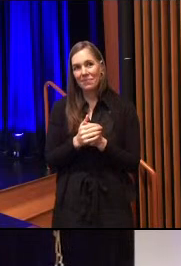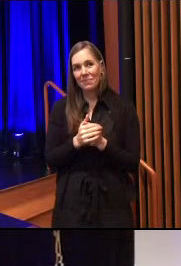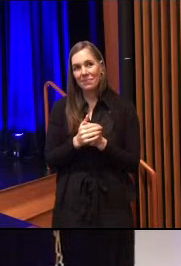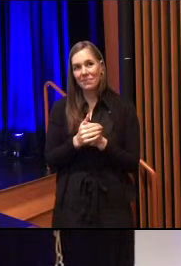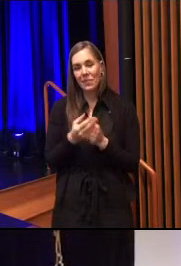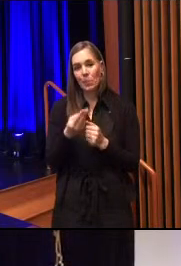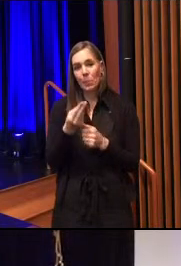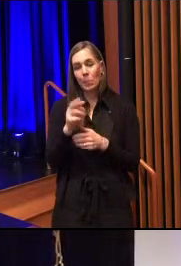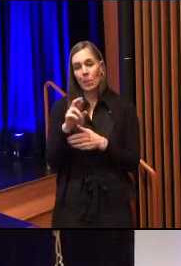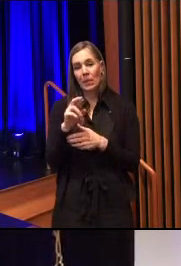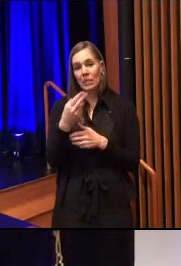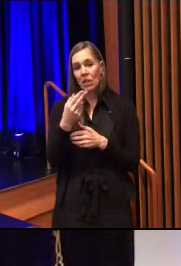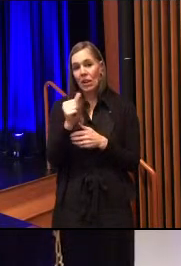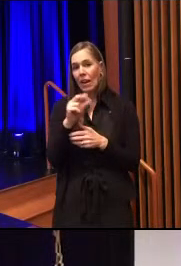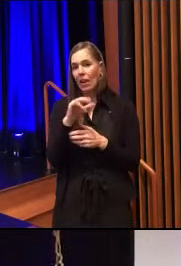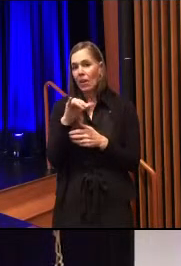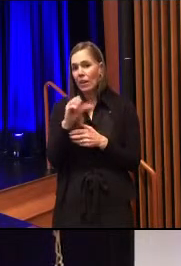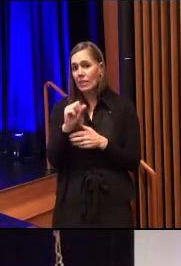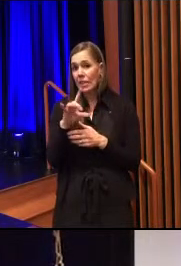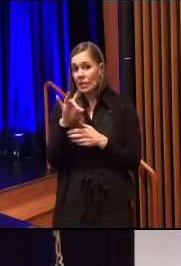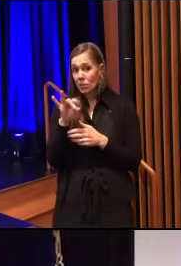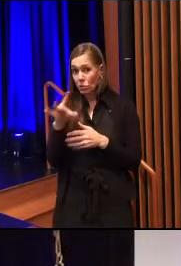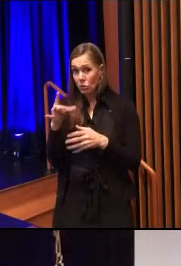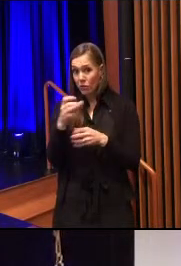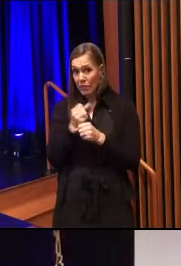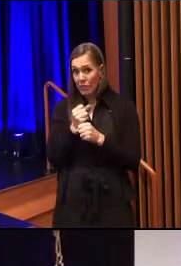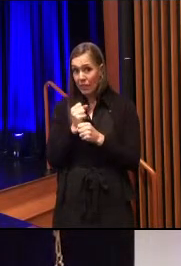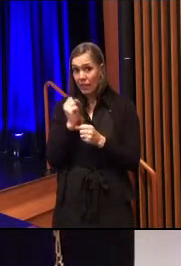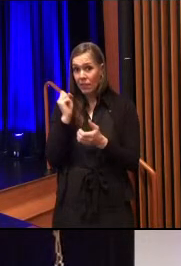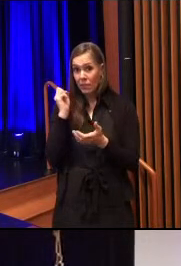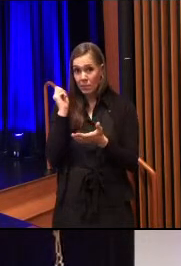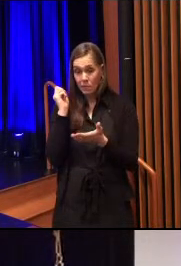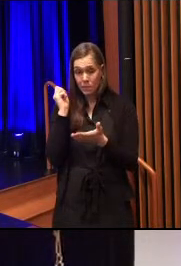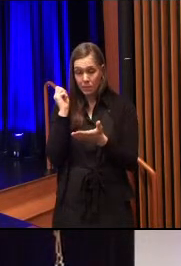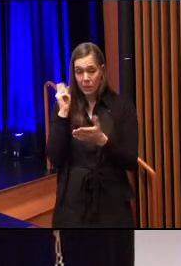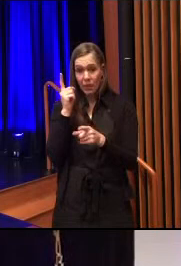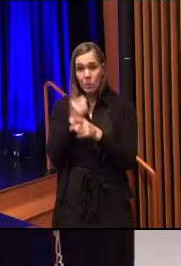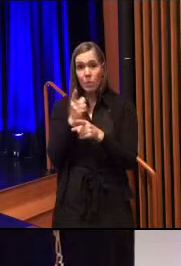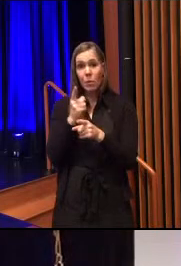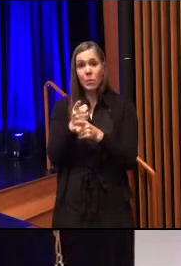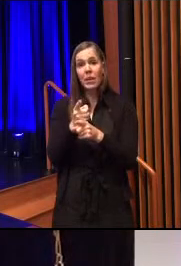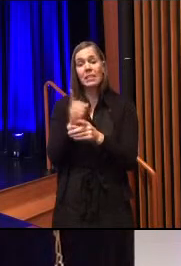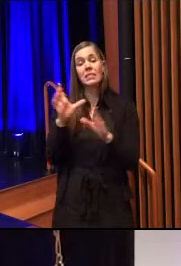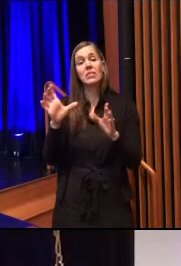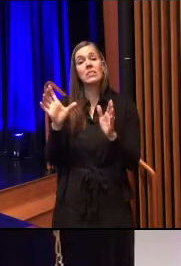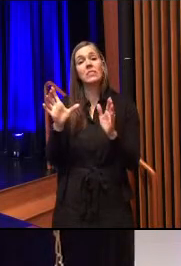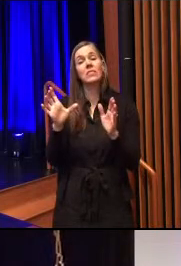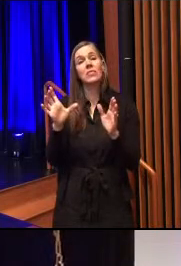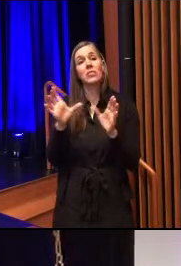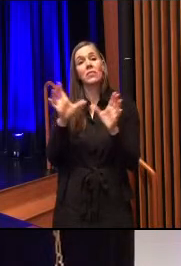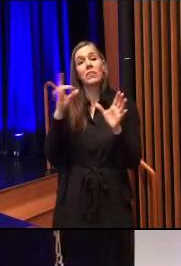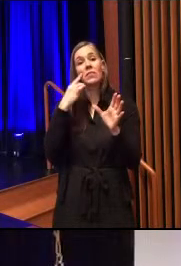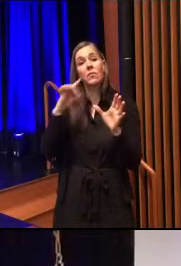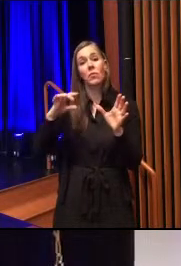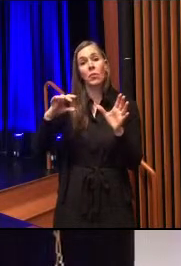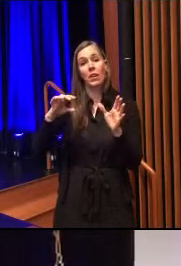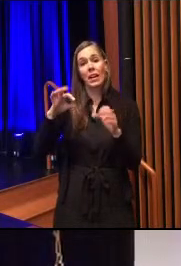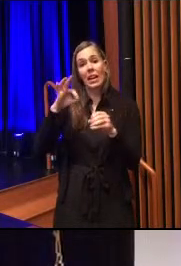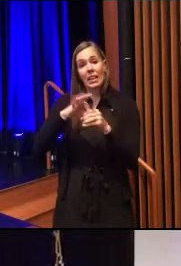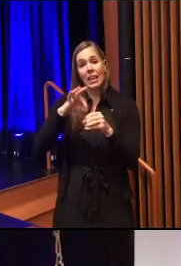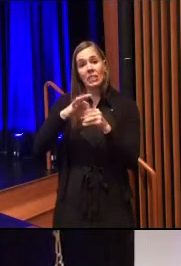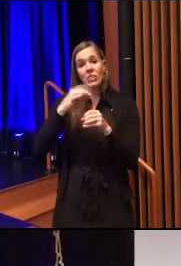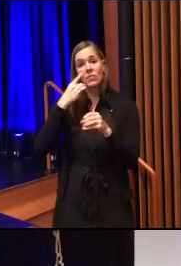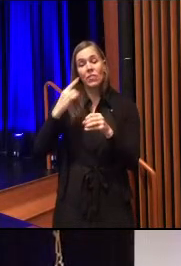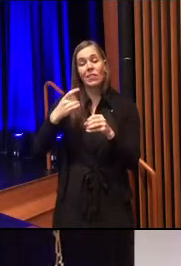Mr. Harris. Have you received the appropriate certificates of election for the newly elected city officials? Yes Mr.